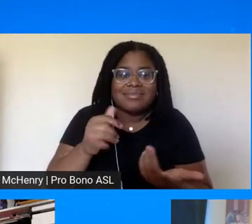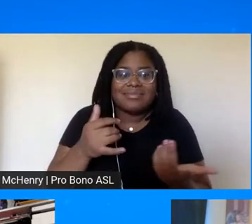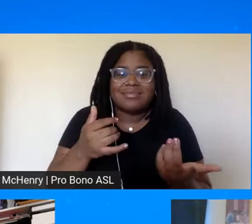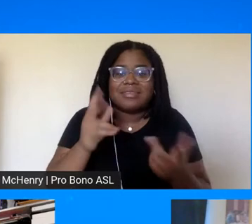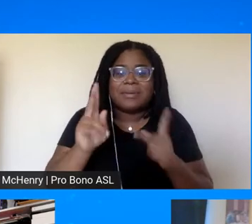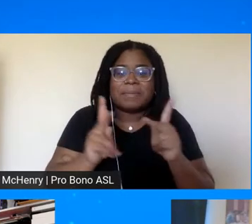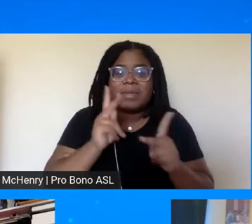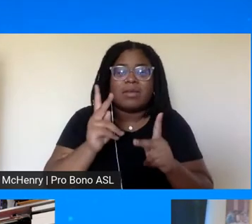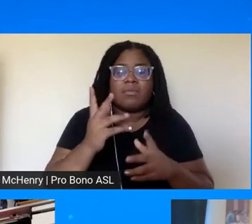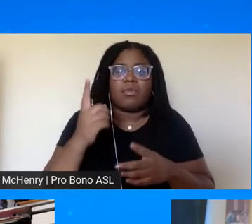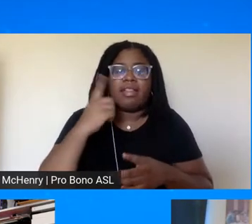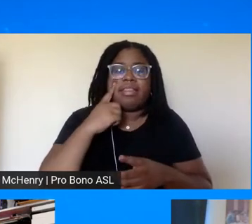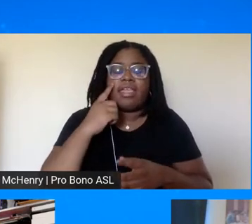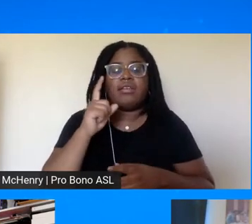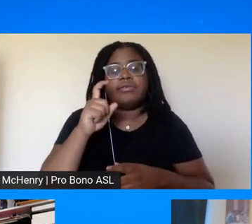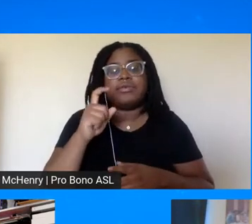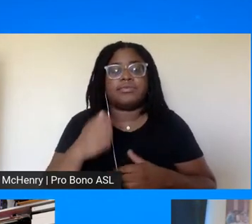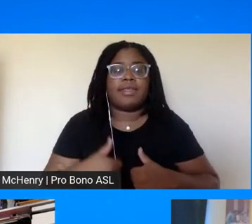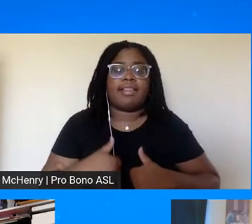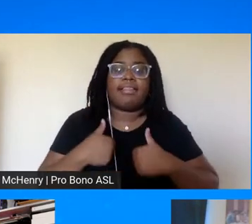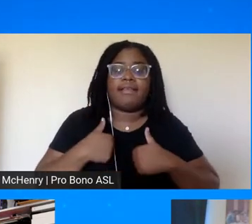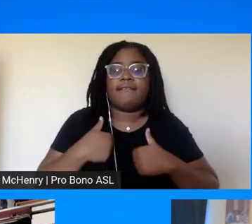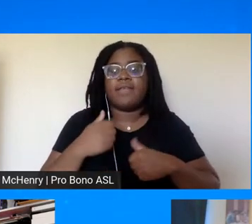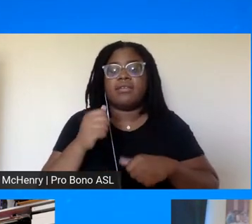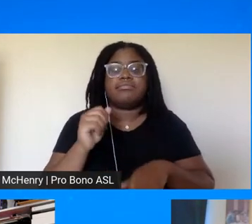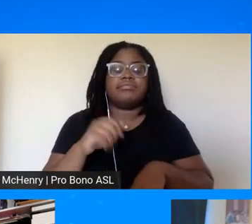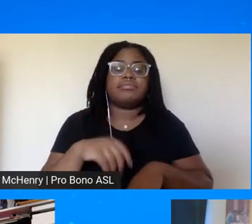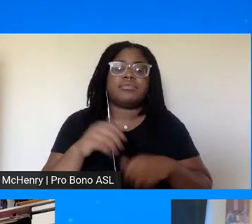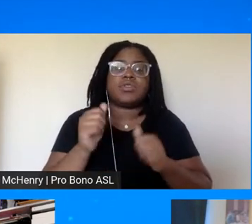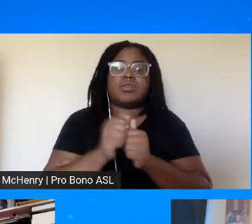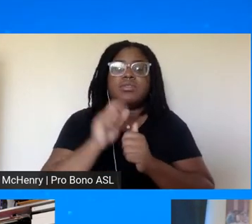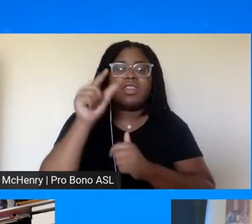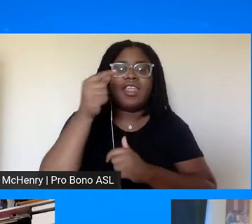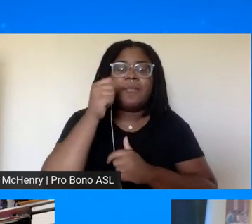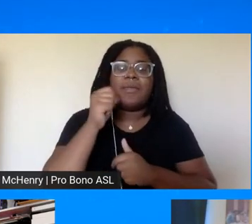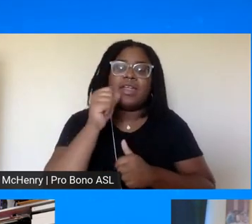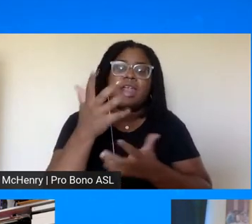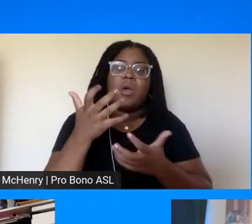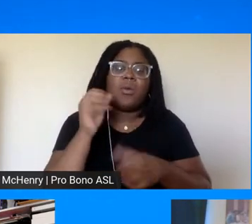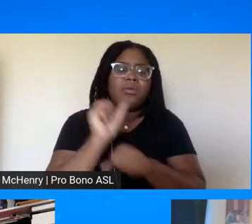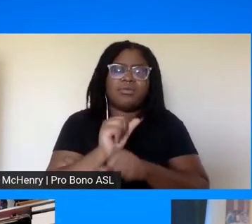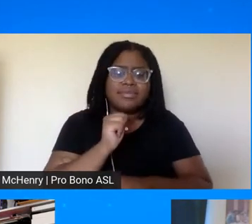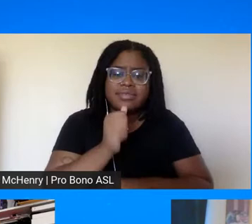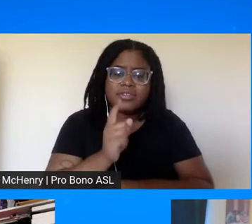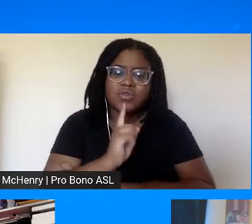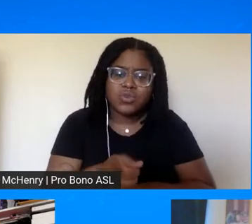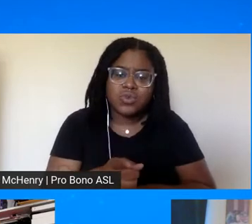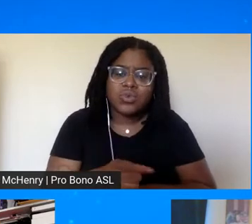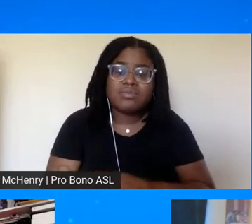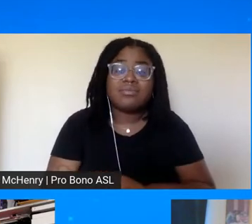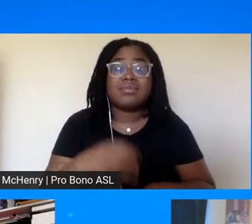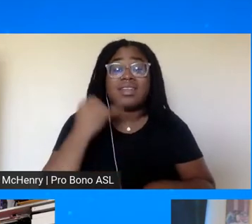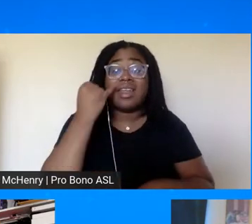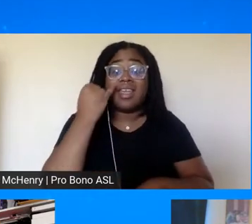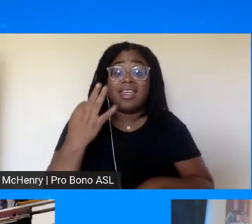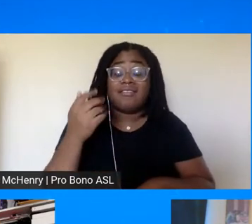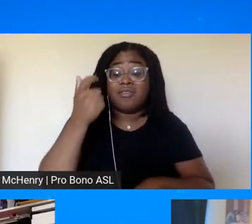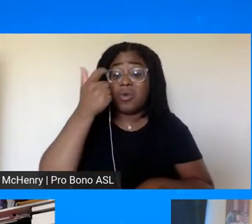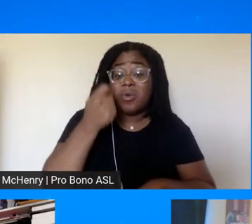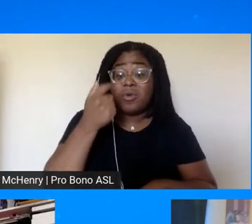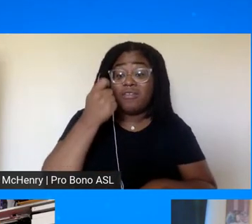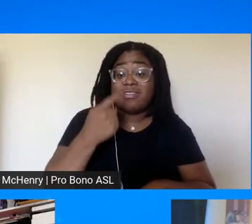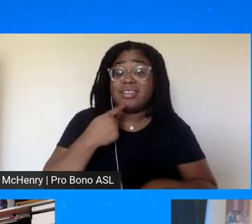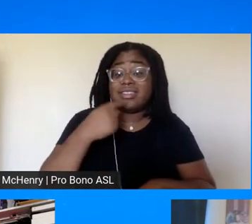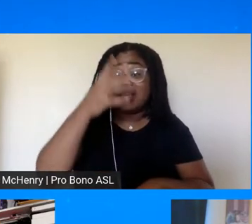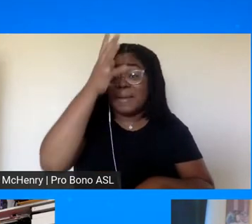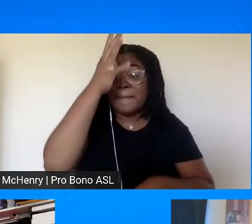the government and don't want to work but that is not so even in welfare you couldn't have a man in the house or somebody but they call a man in the